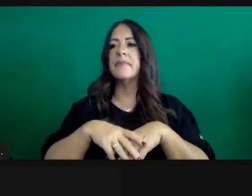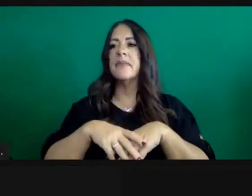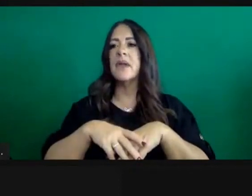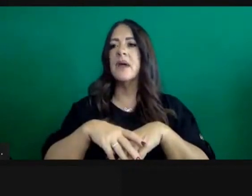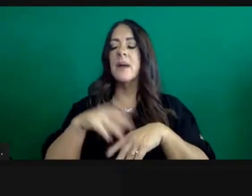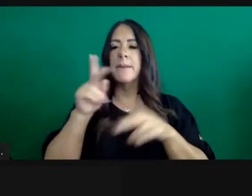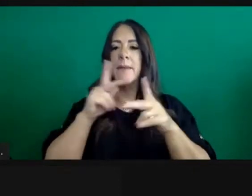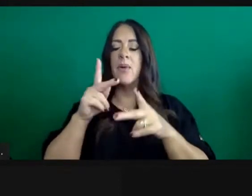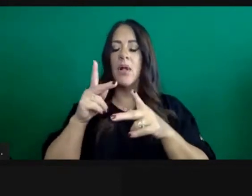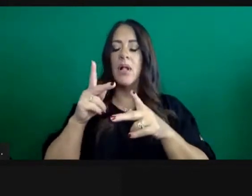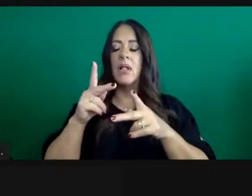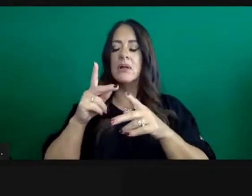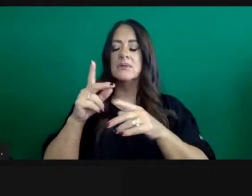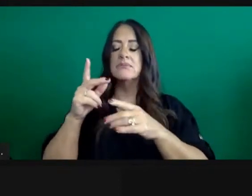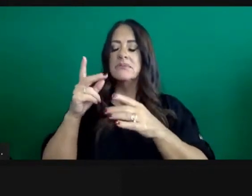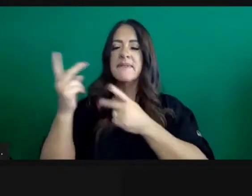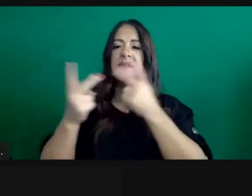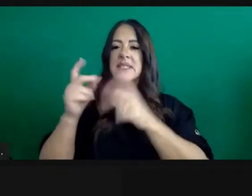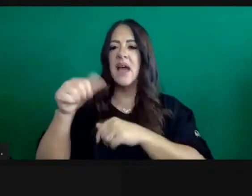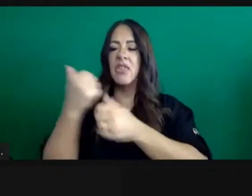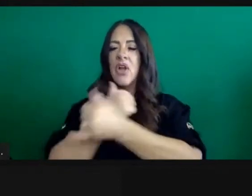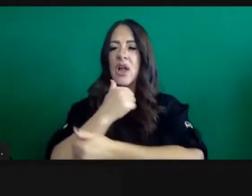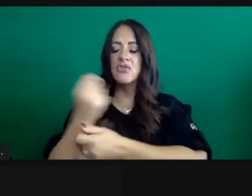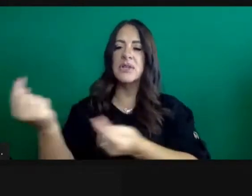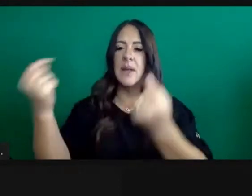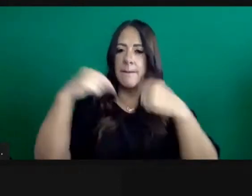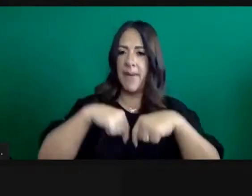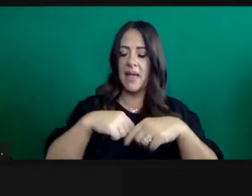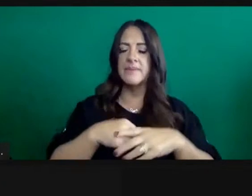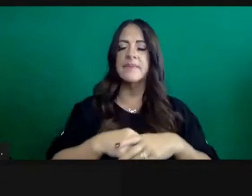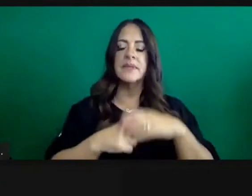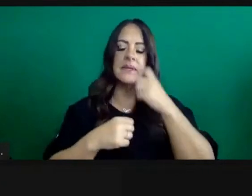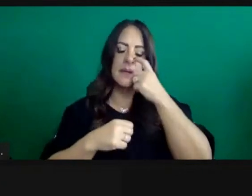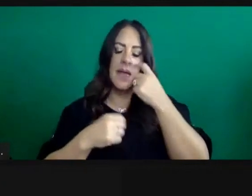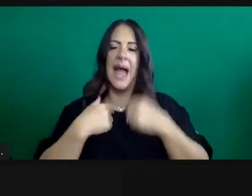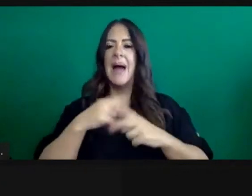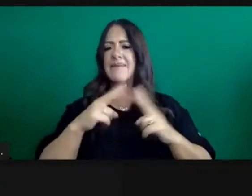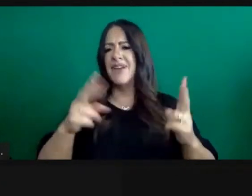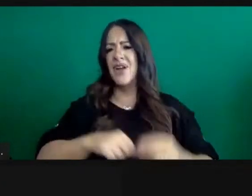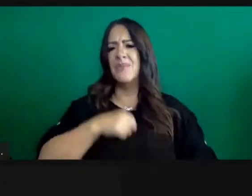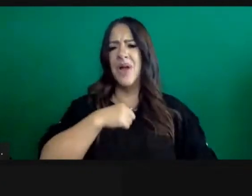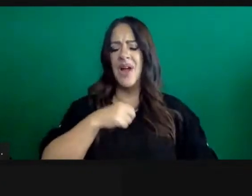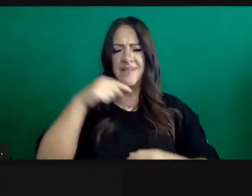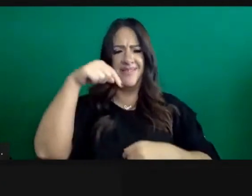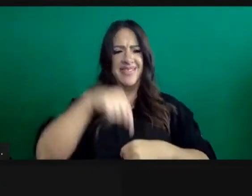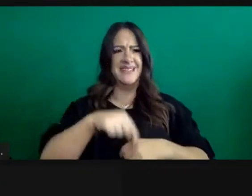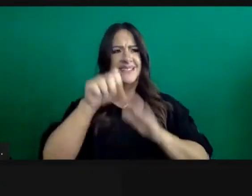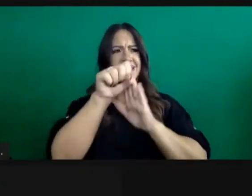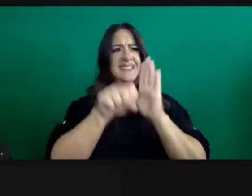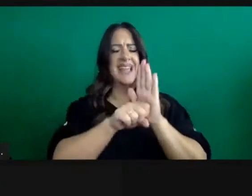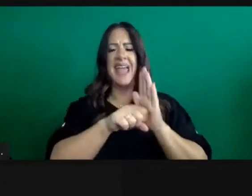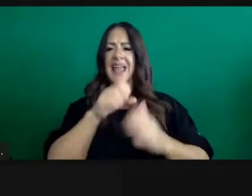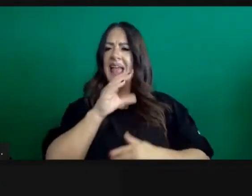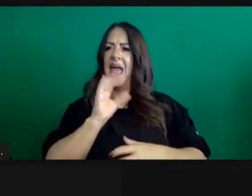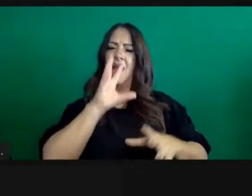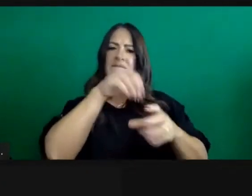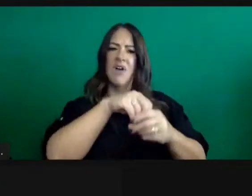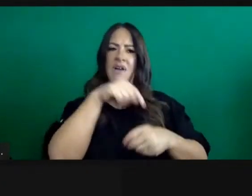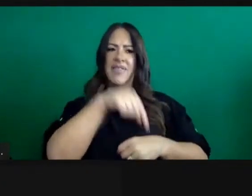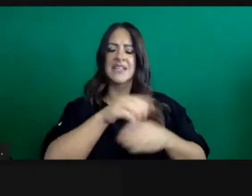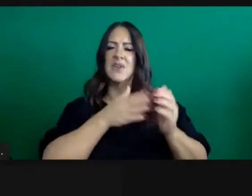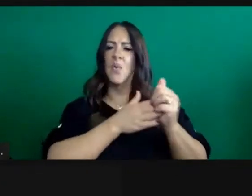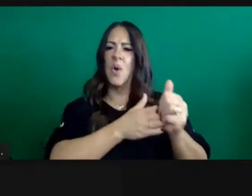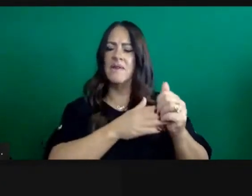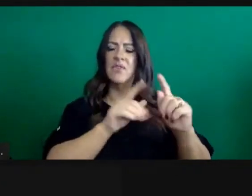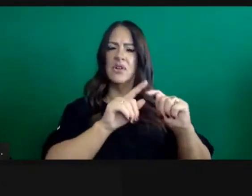say, as I reflect back, I'm incredibly proud to be part of the state and a leadership team, not just at the state level, but